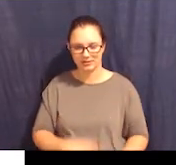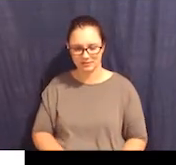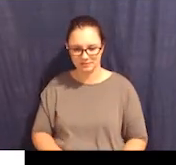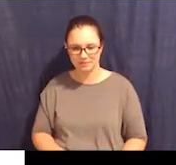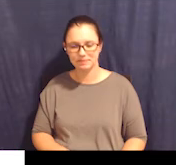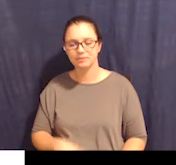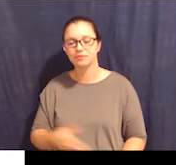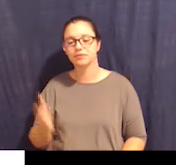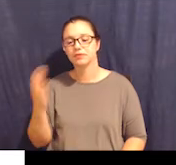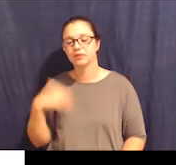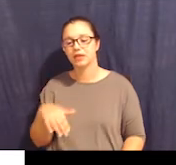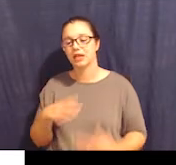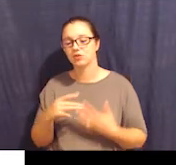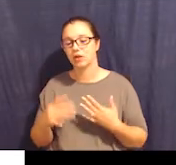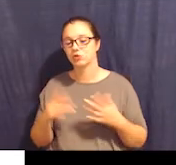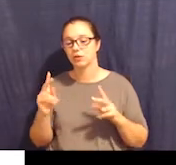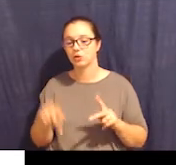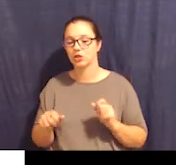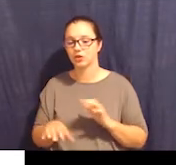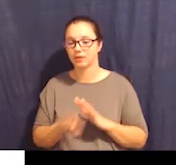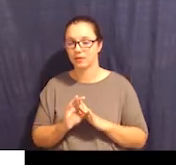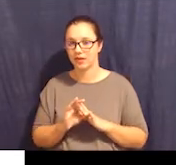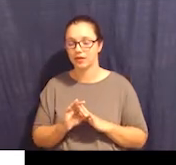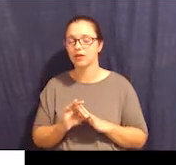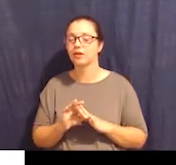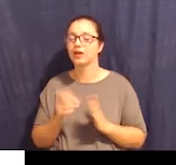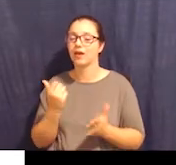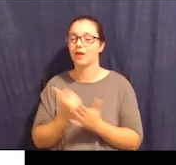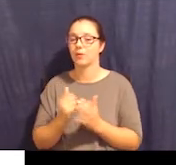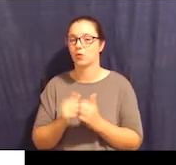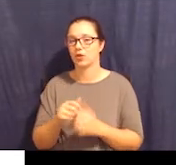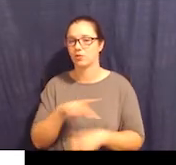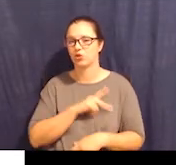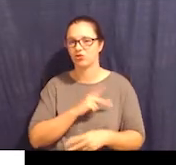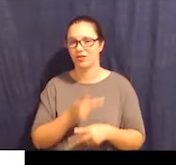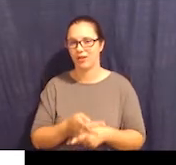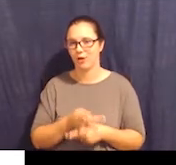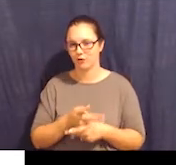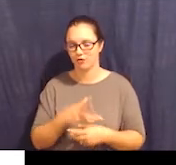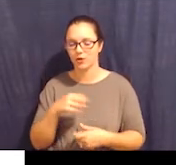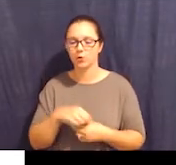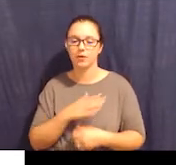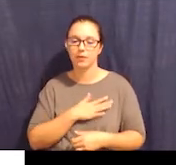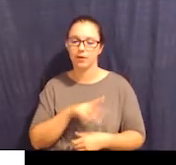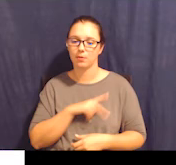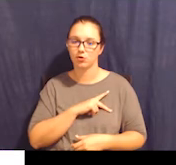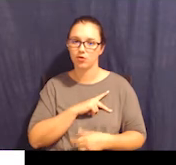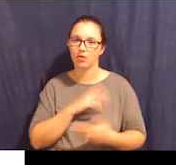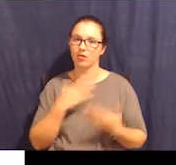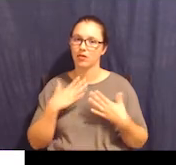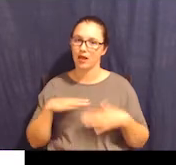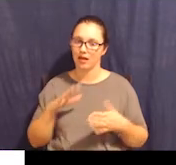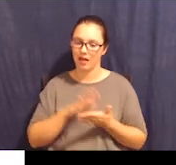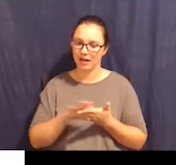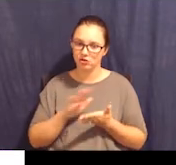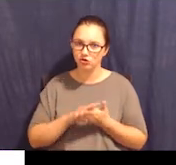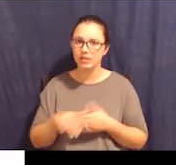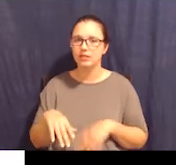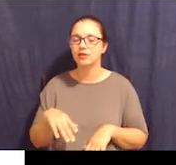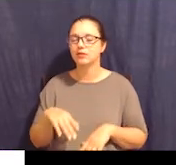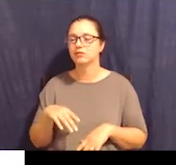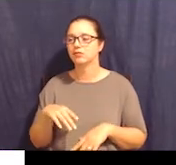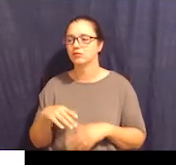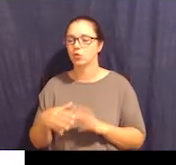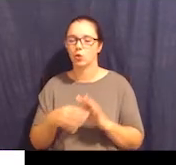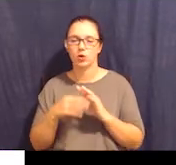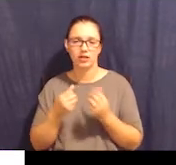personal care, including my personal hygiene and coordinating support services like a chef, driver, or companion.